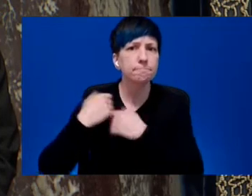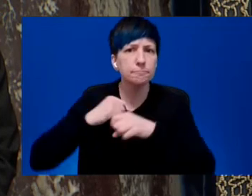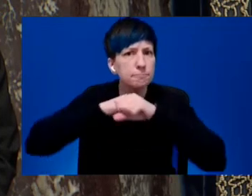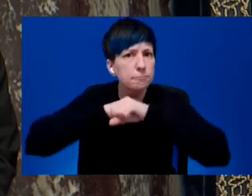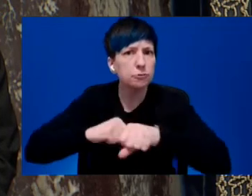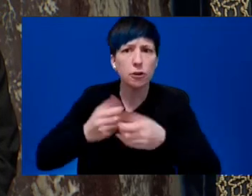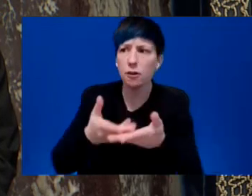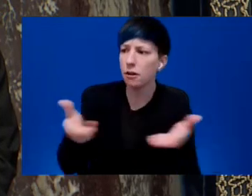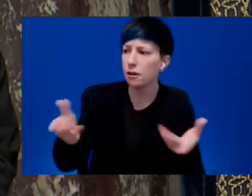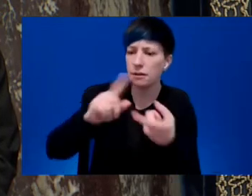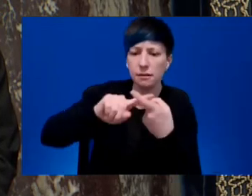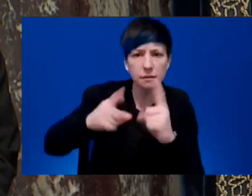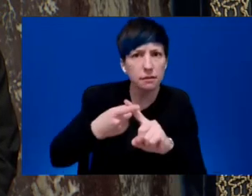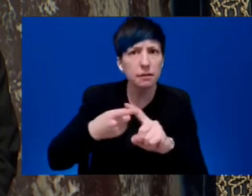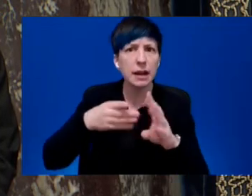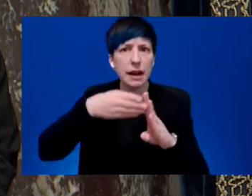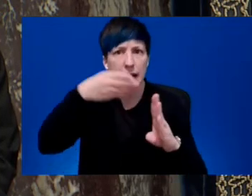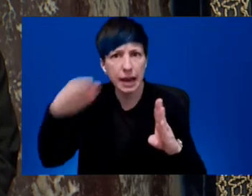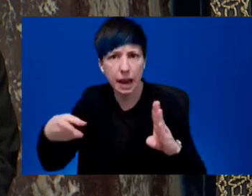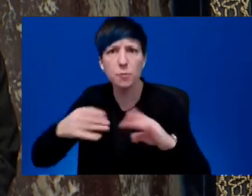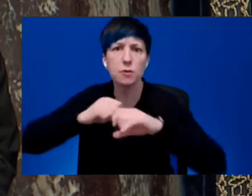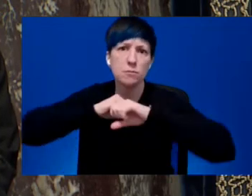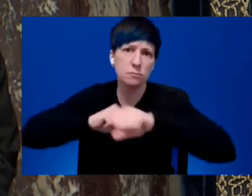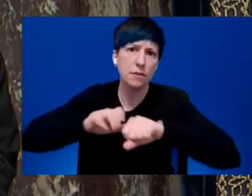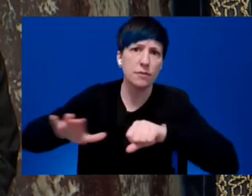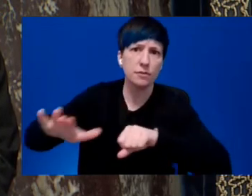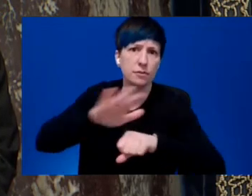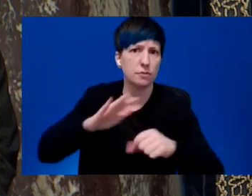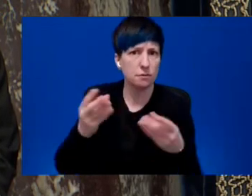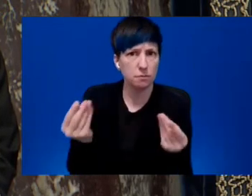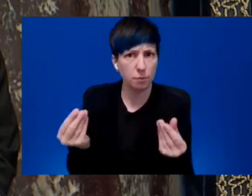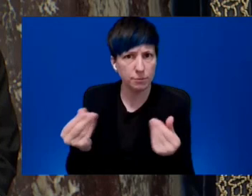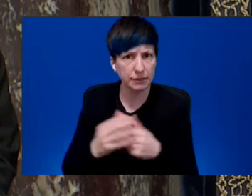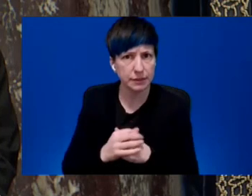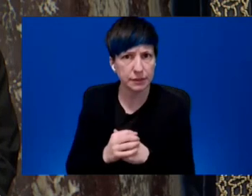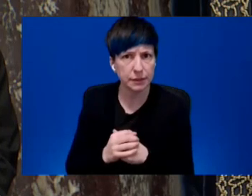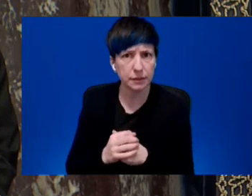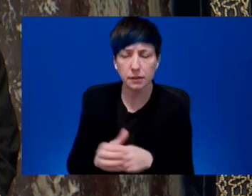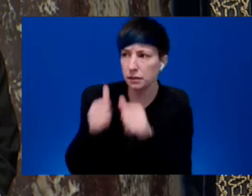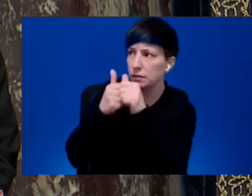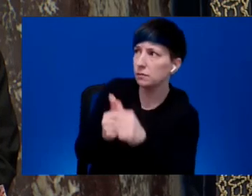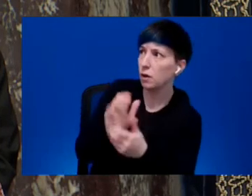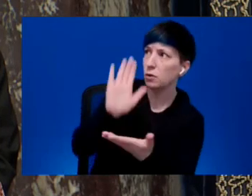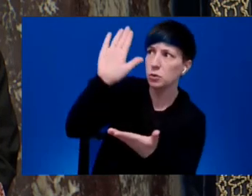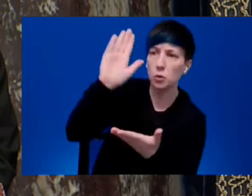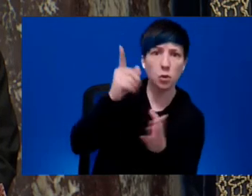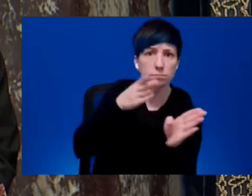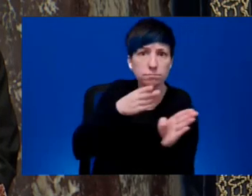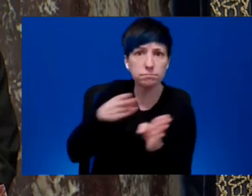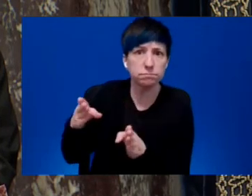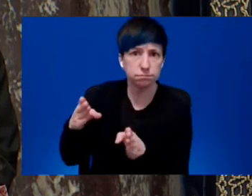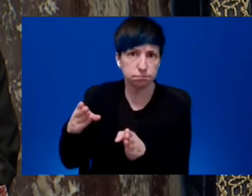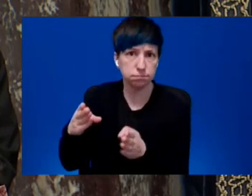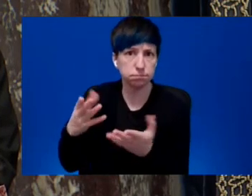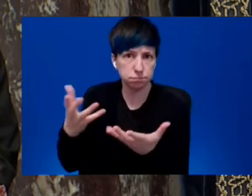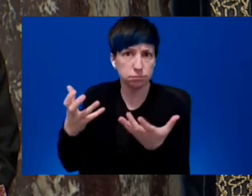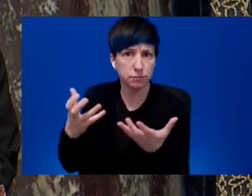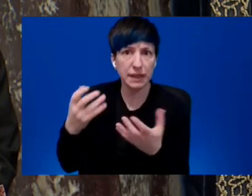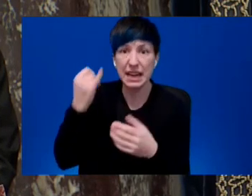protect their property. And according to your will, if I must answer a death's call,